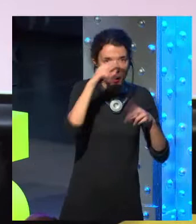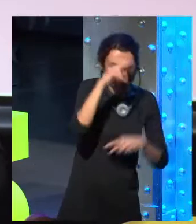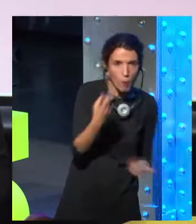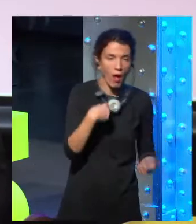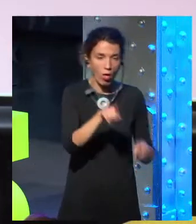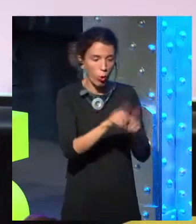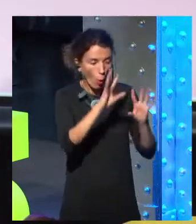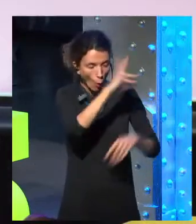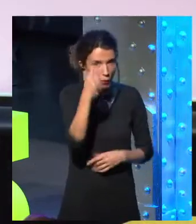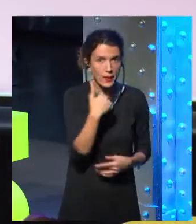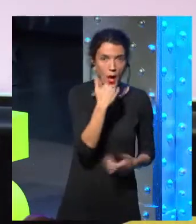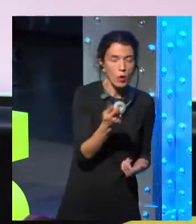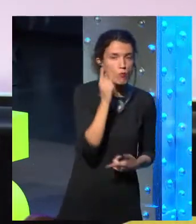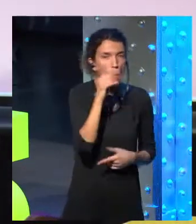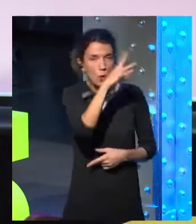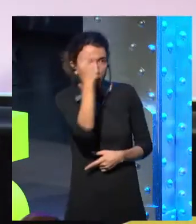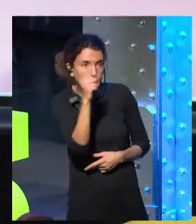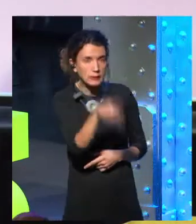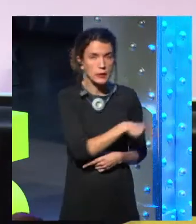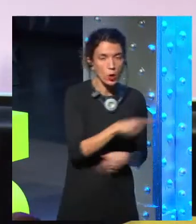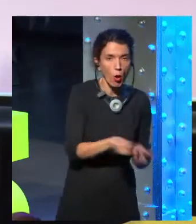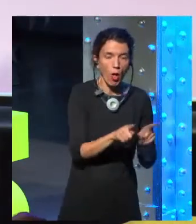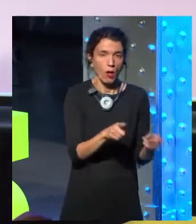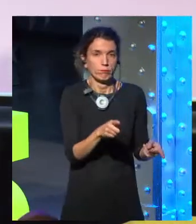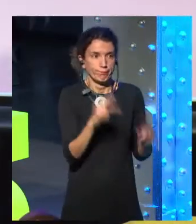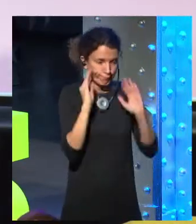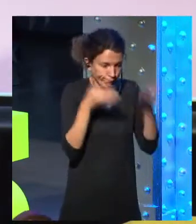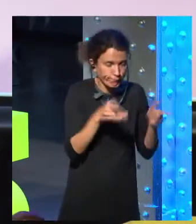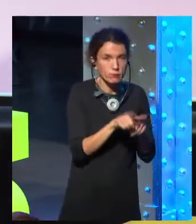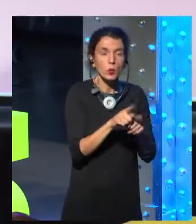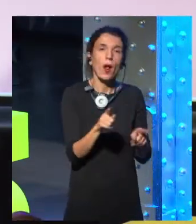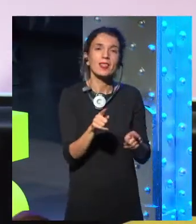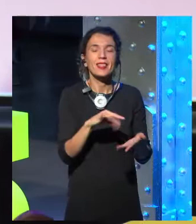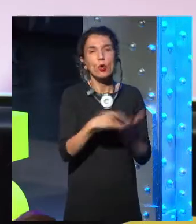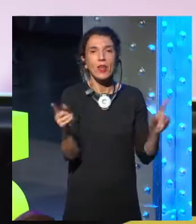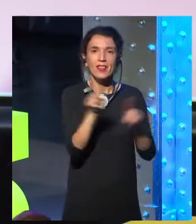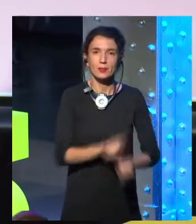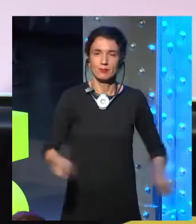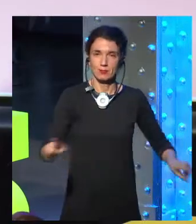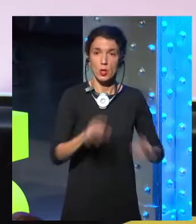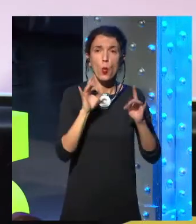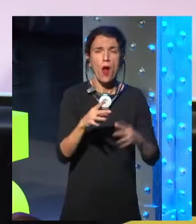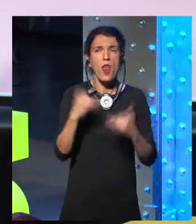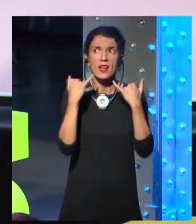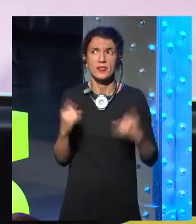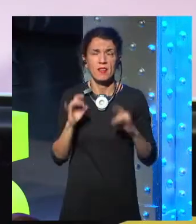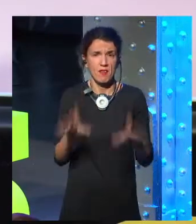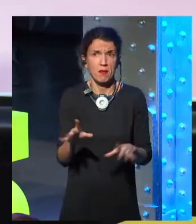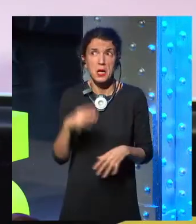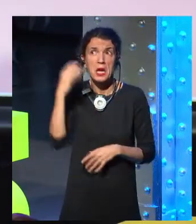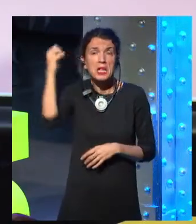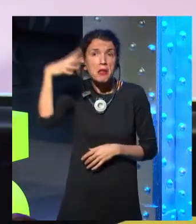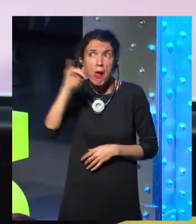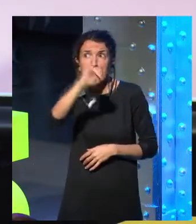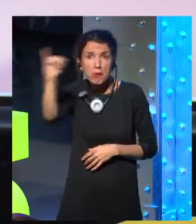easy to use. A light switch, invisible technology like electricity is there when you need it, not when you don't. It works,